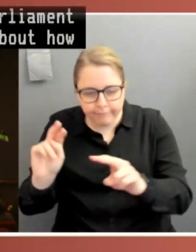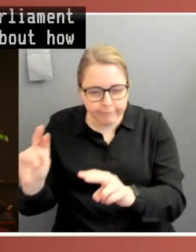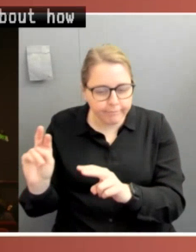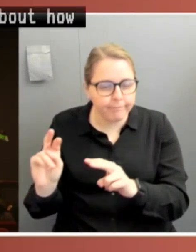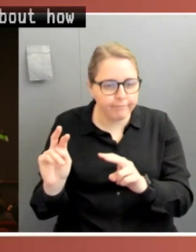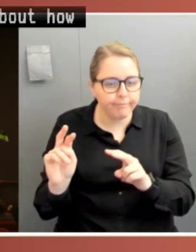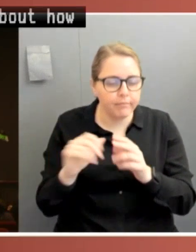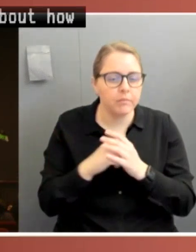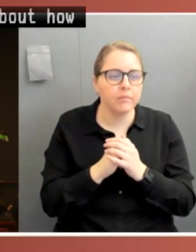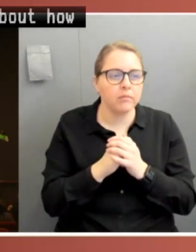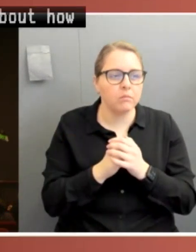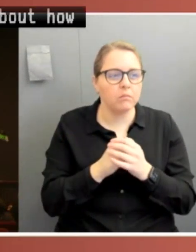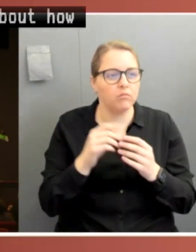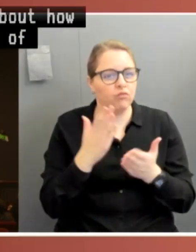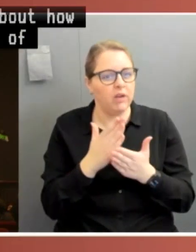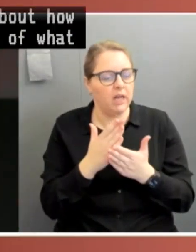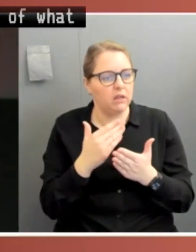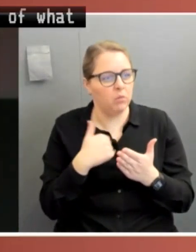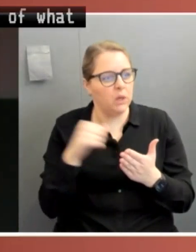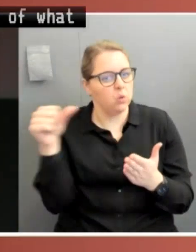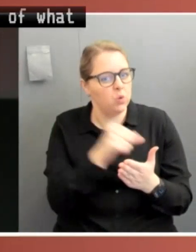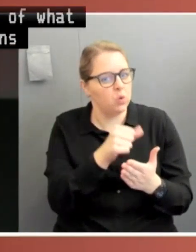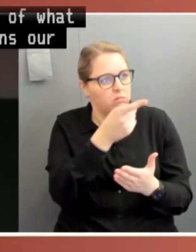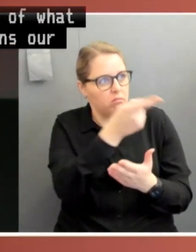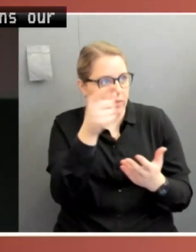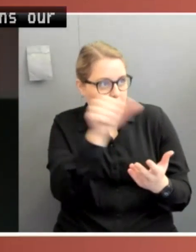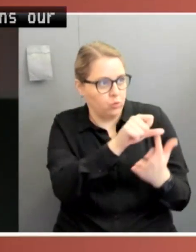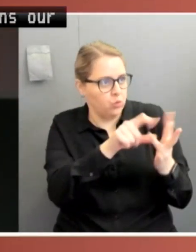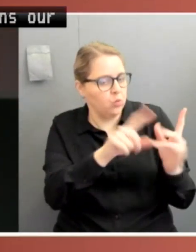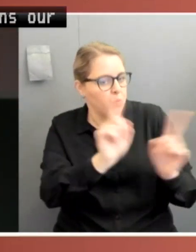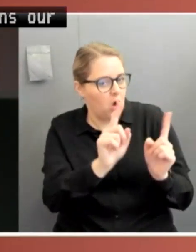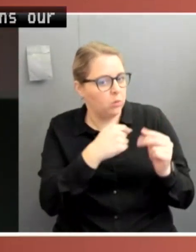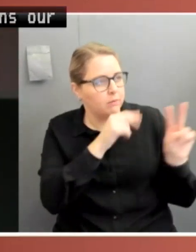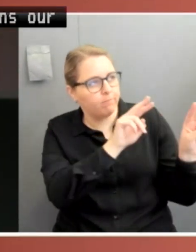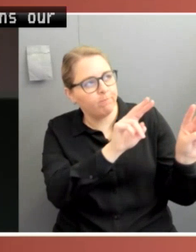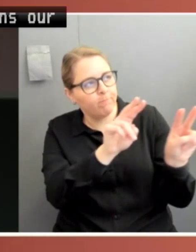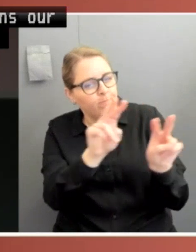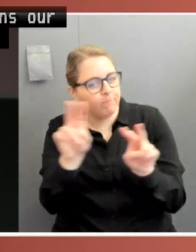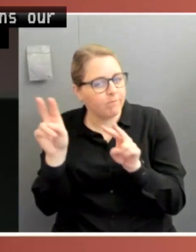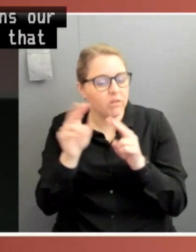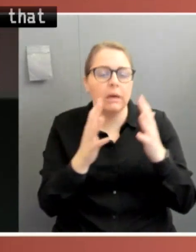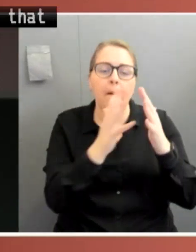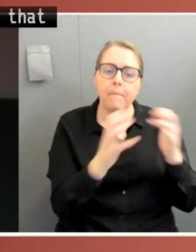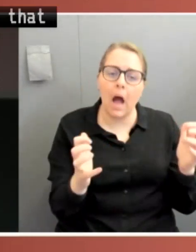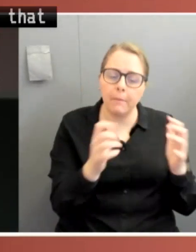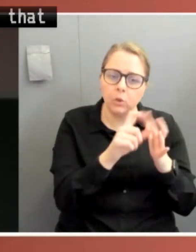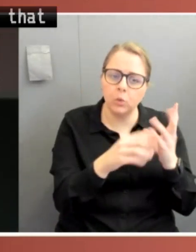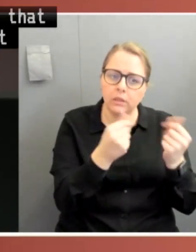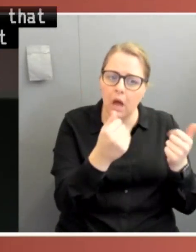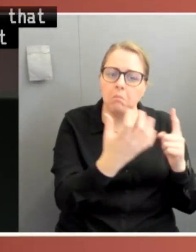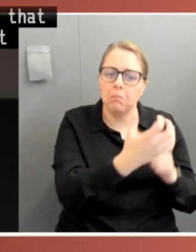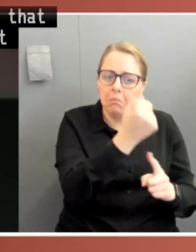as citizens our Parliament to do, we found that Parliament, even though it had some notable achievements, often performed poorly.